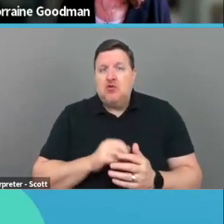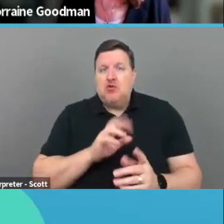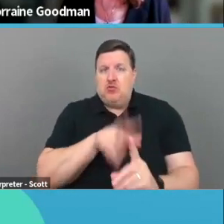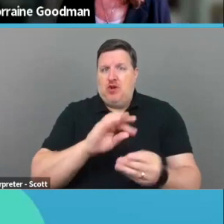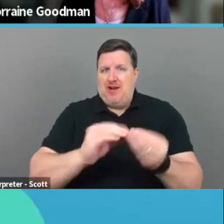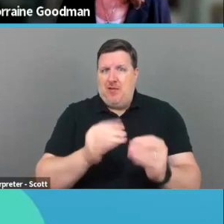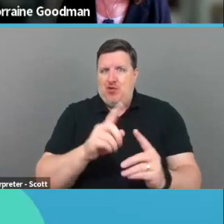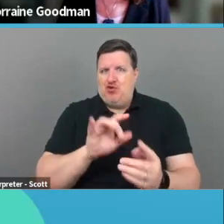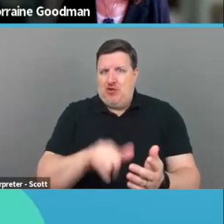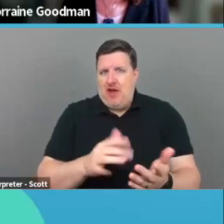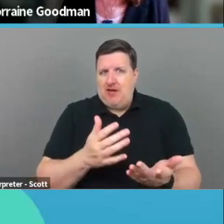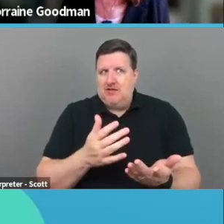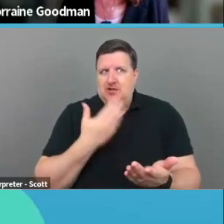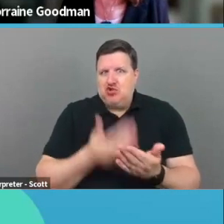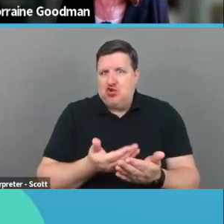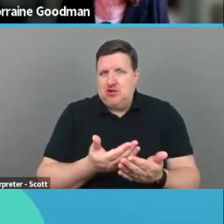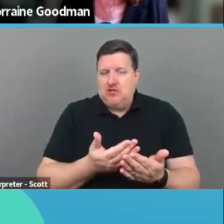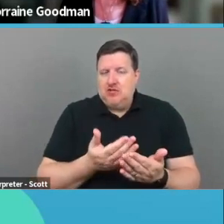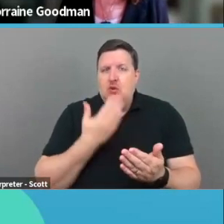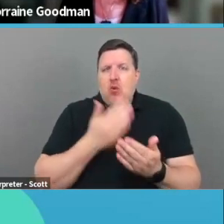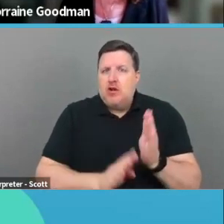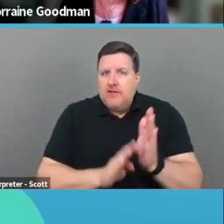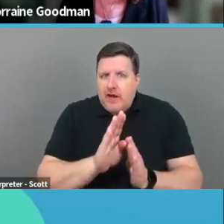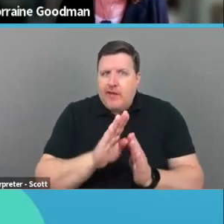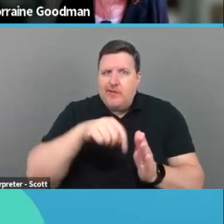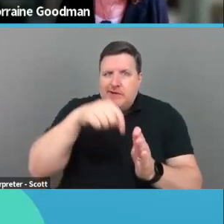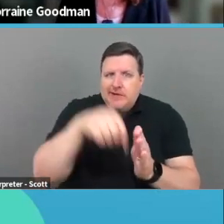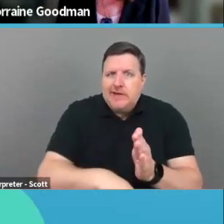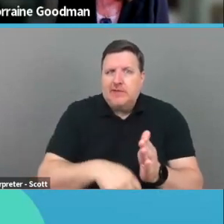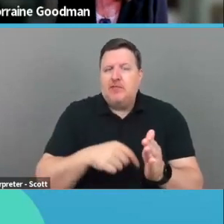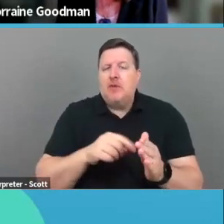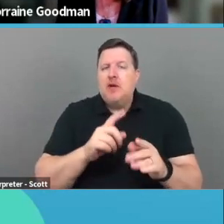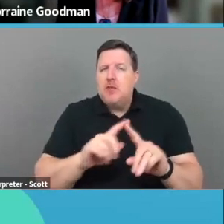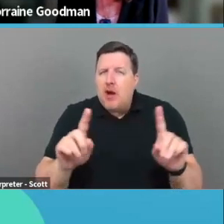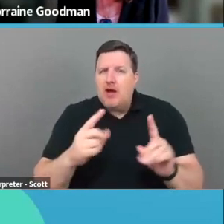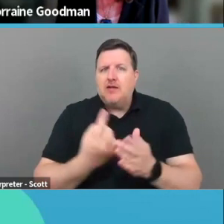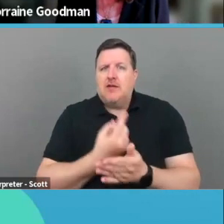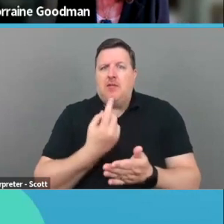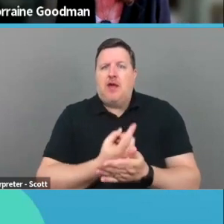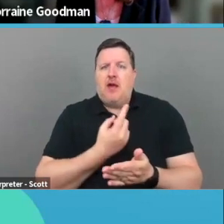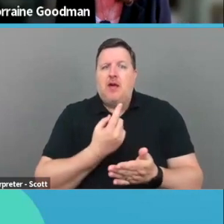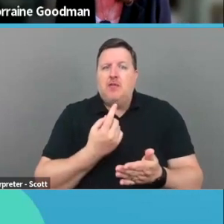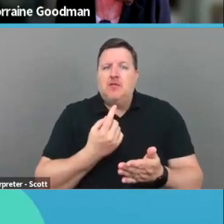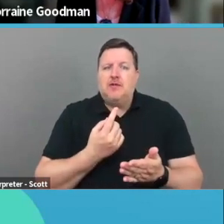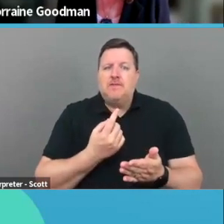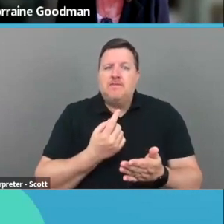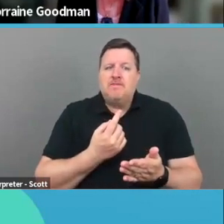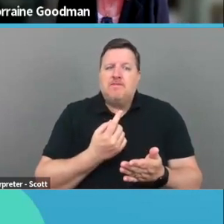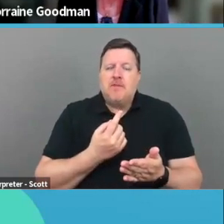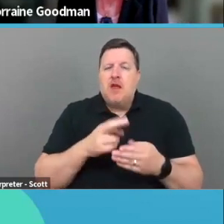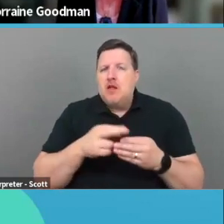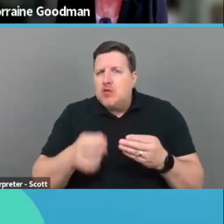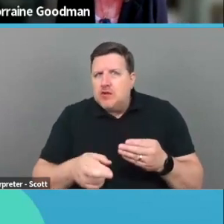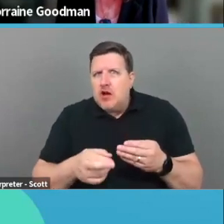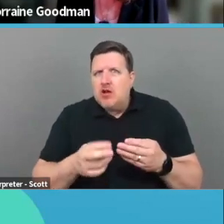and, and that is, that is very developed and, and deep. Um, but sometimes the, the, results